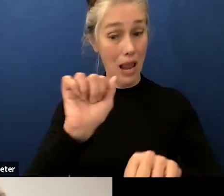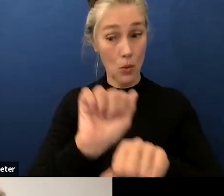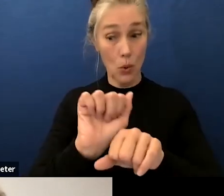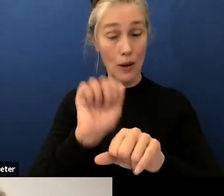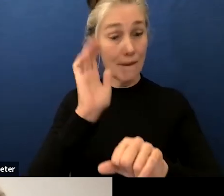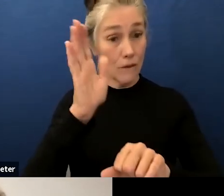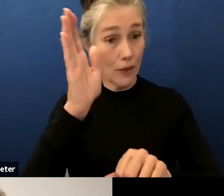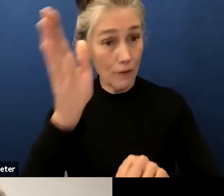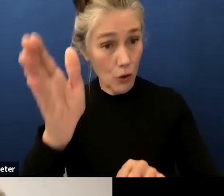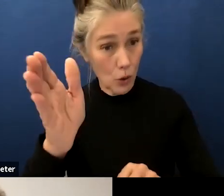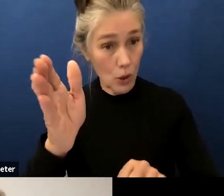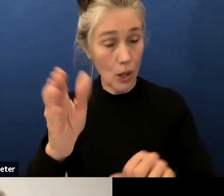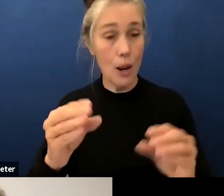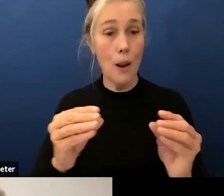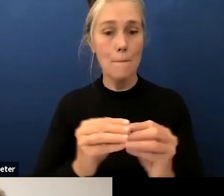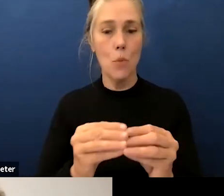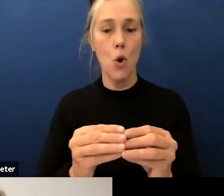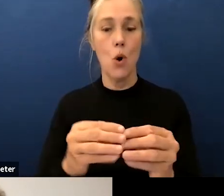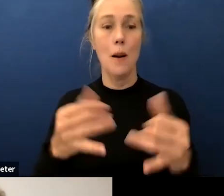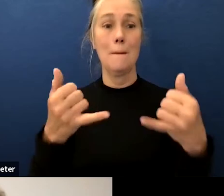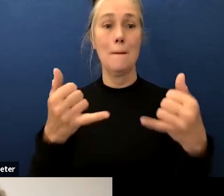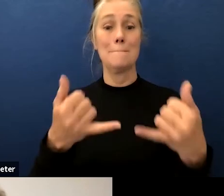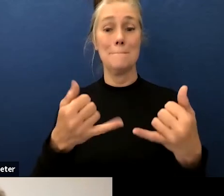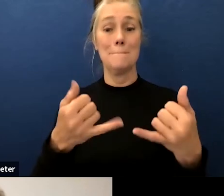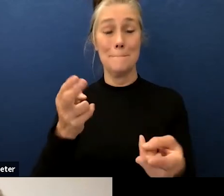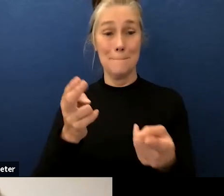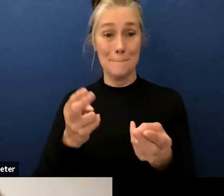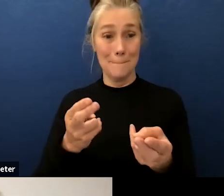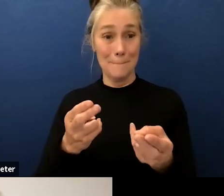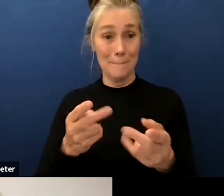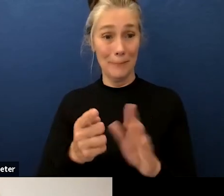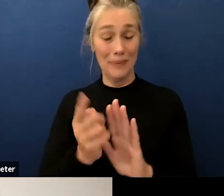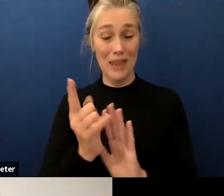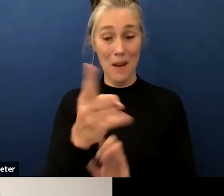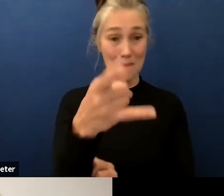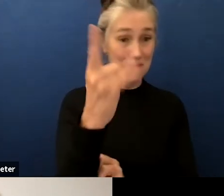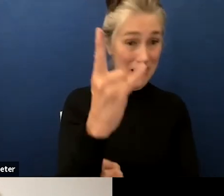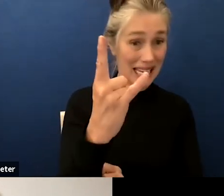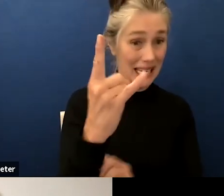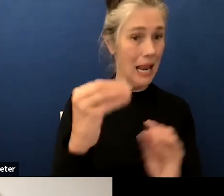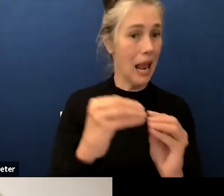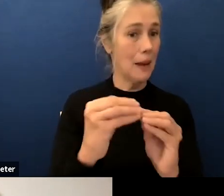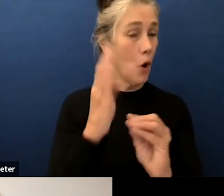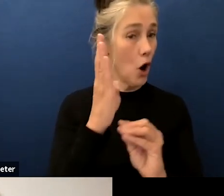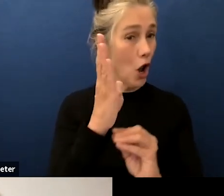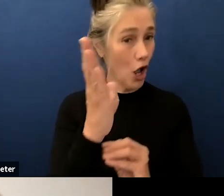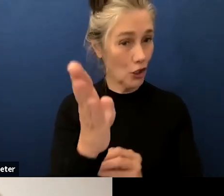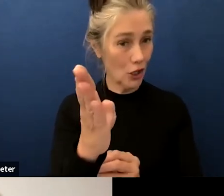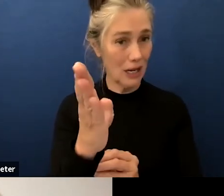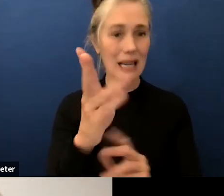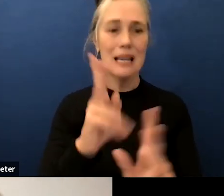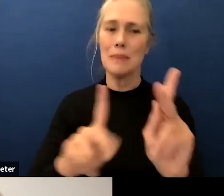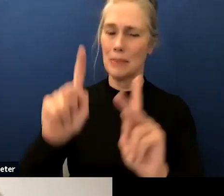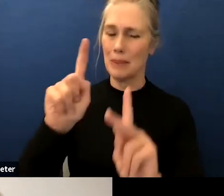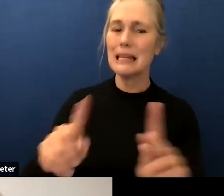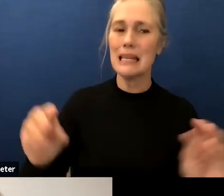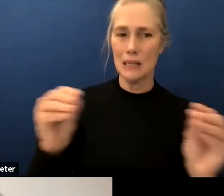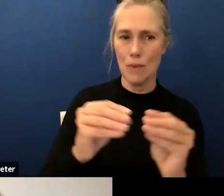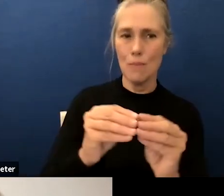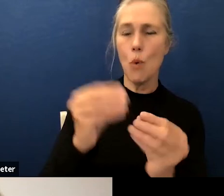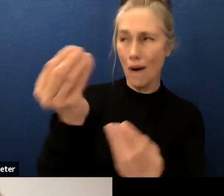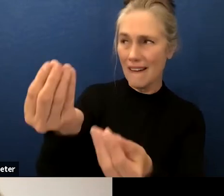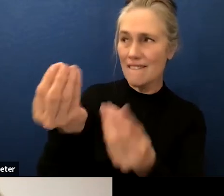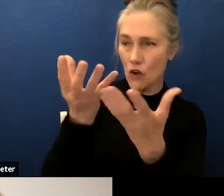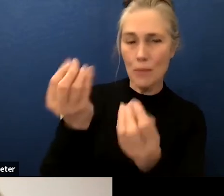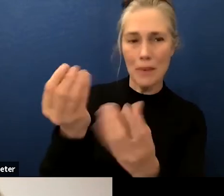immediately or more long term and I think maybe everyone would benefit from hearing more information beyond just